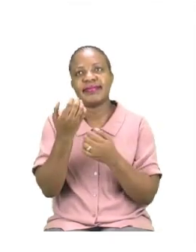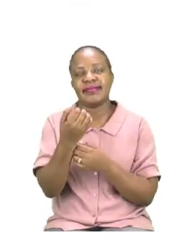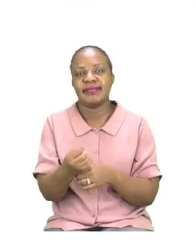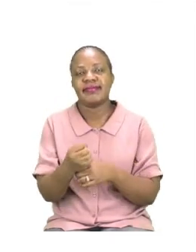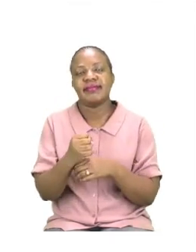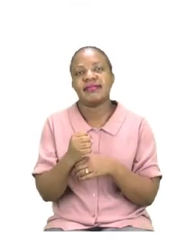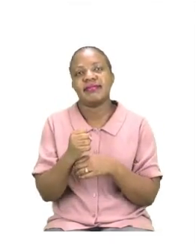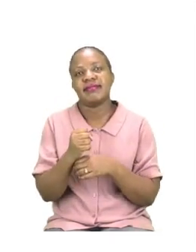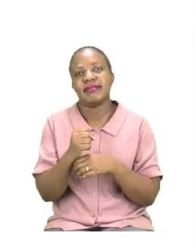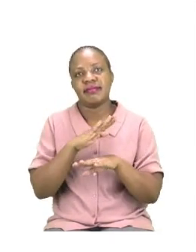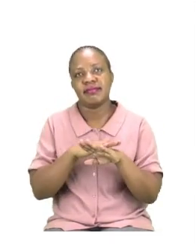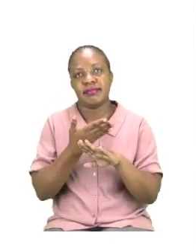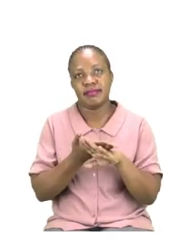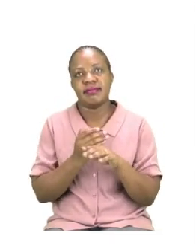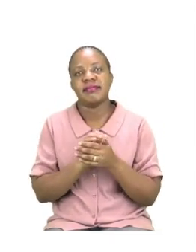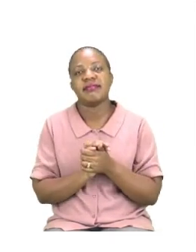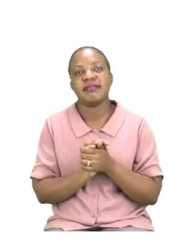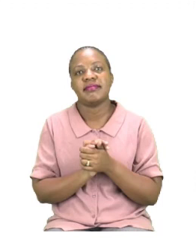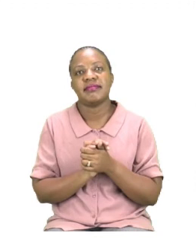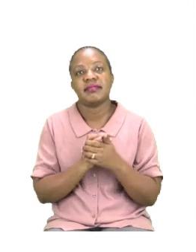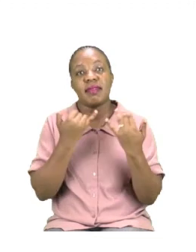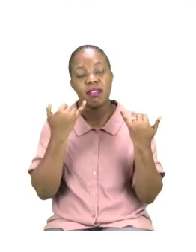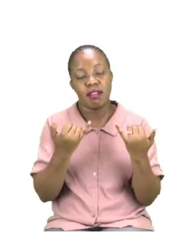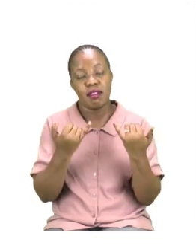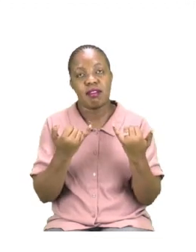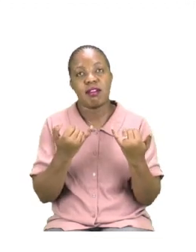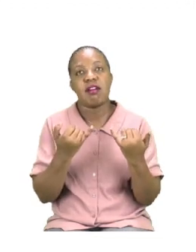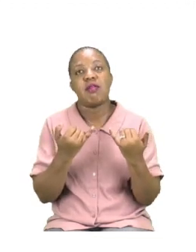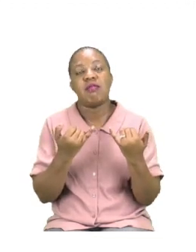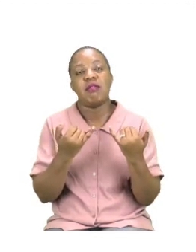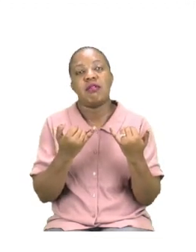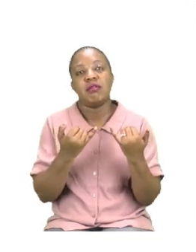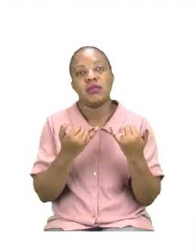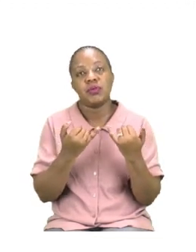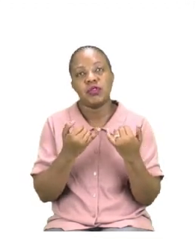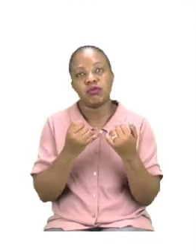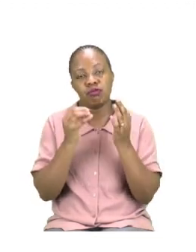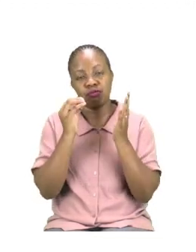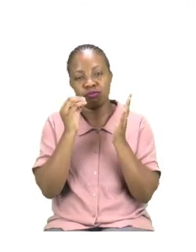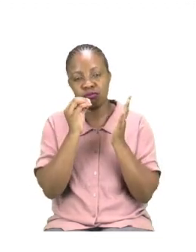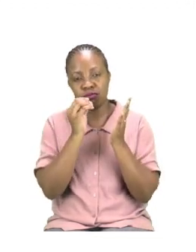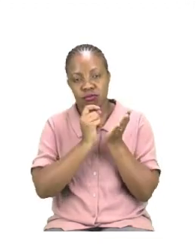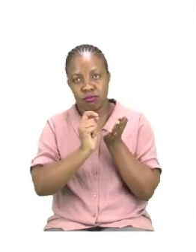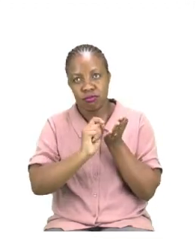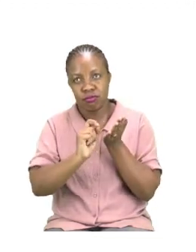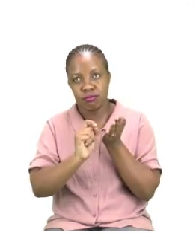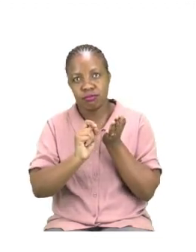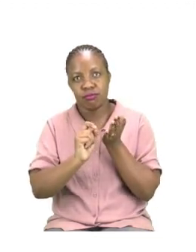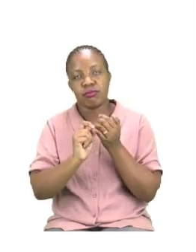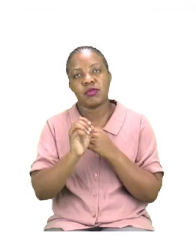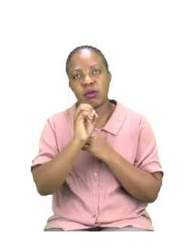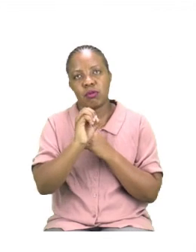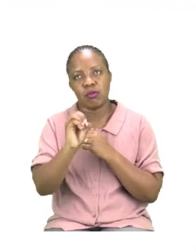is your job to fill in the OOO sound. And after you put the OOO sound in the words I'd